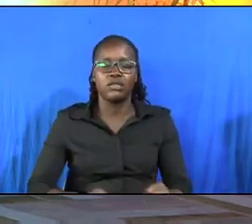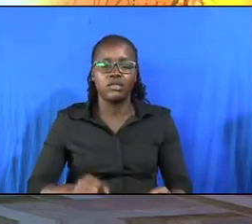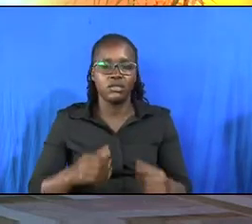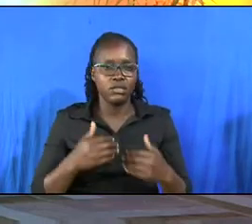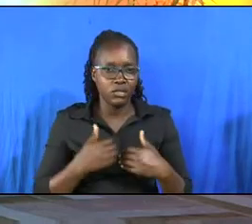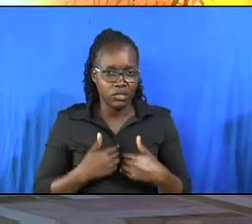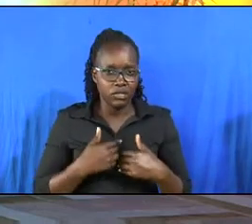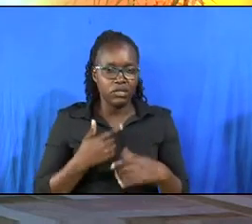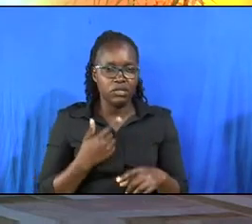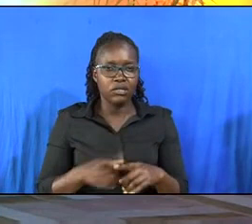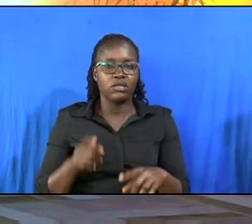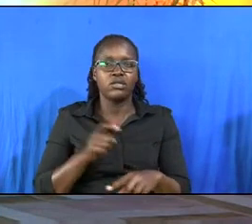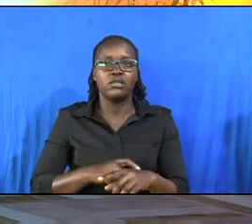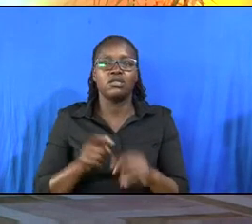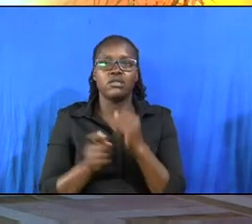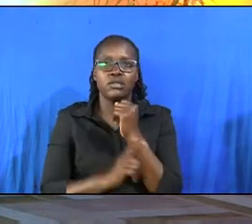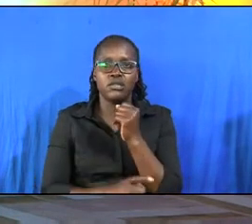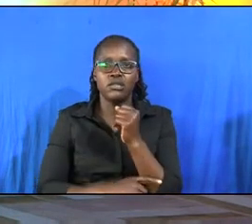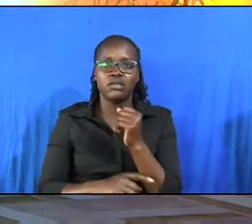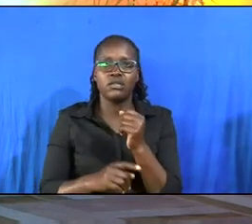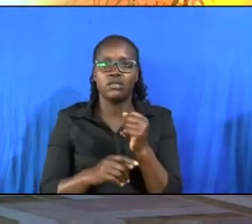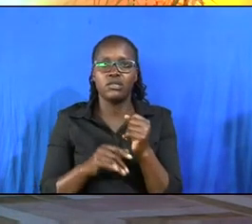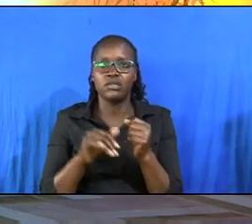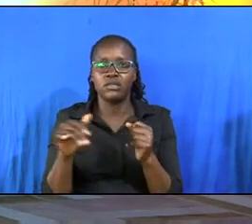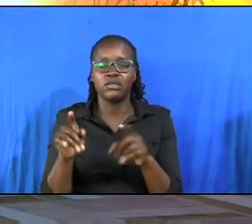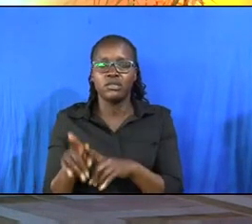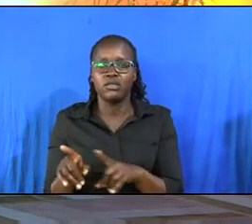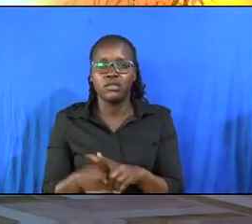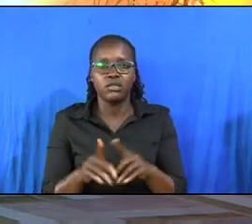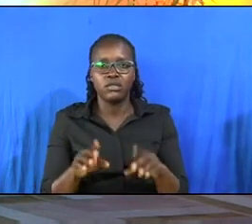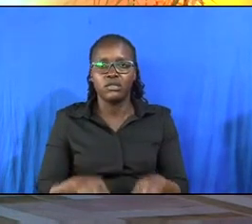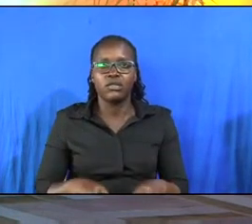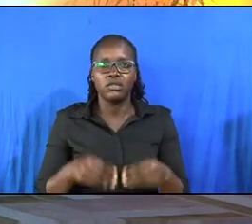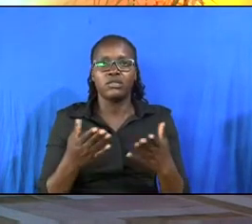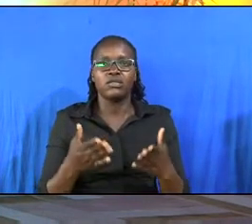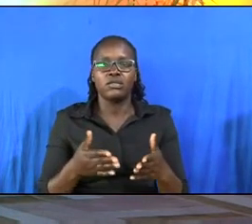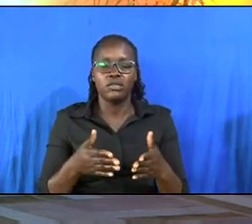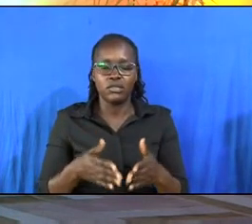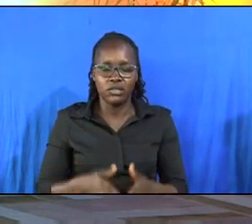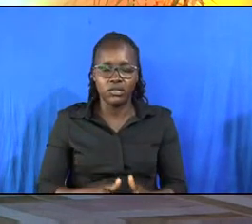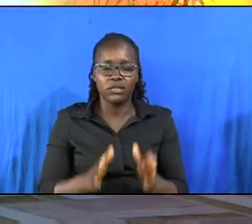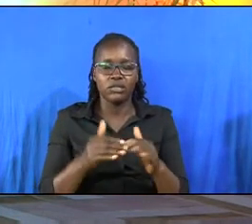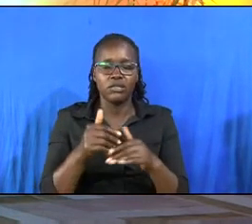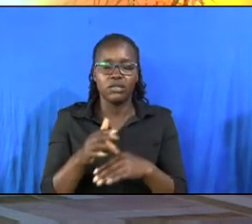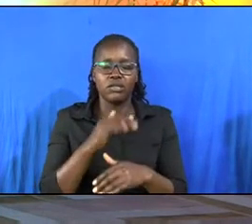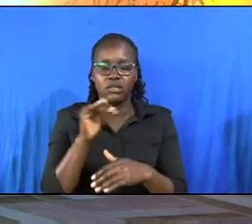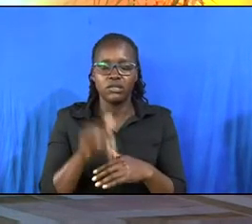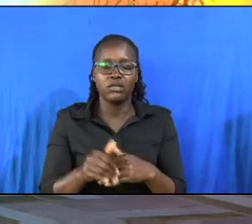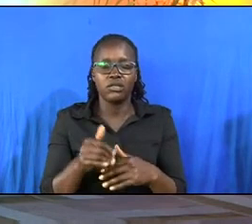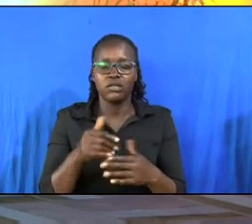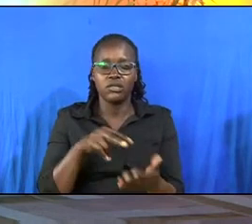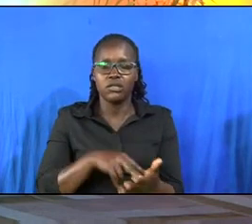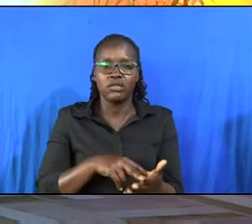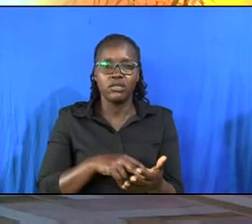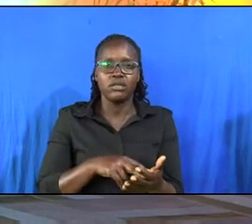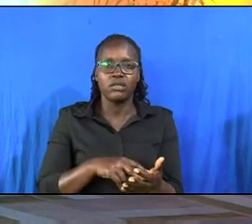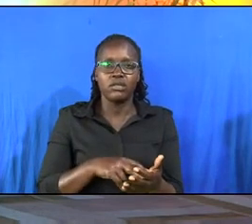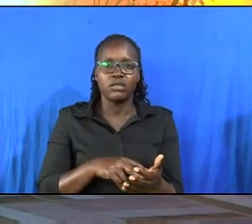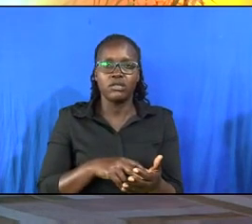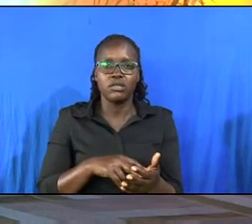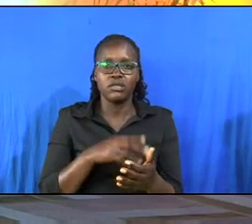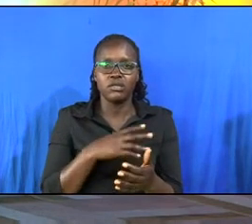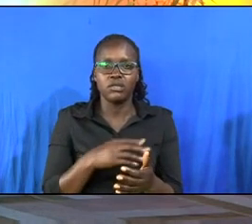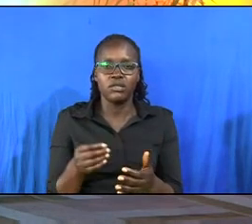but when you are tempted, he will also provide a way out so you can stand up and eat.